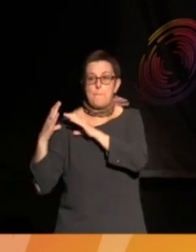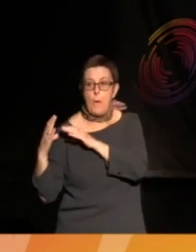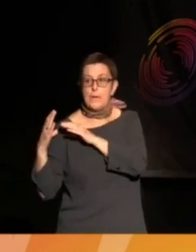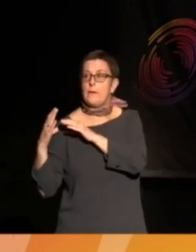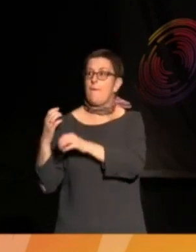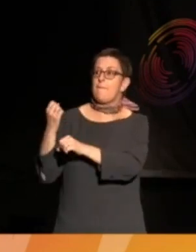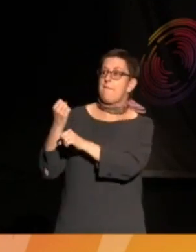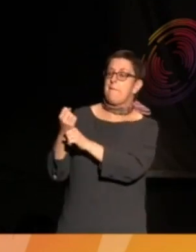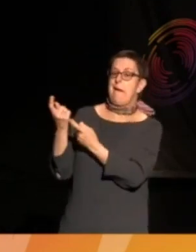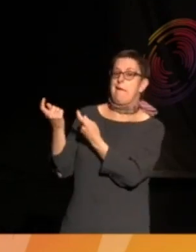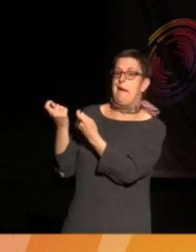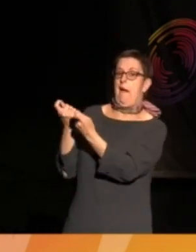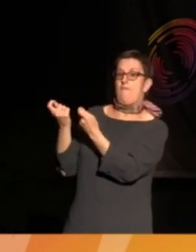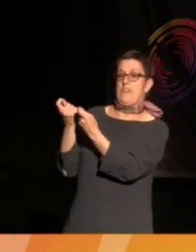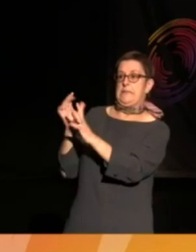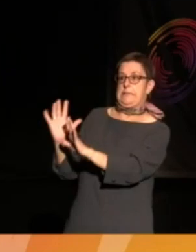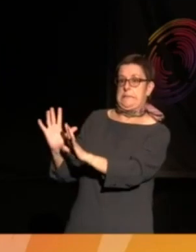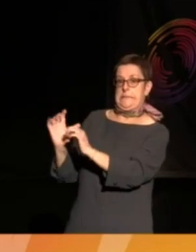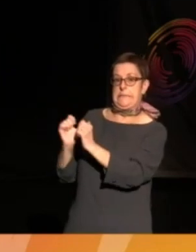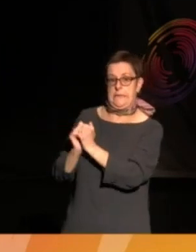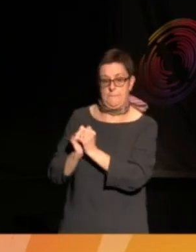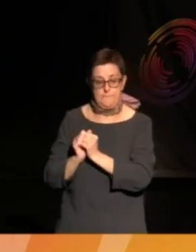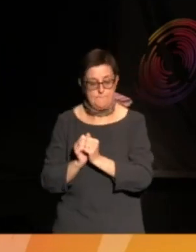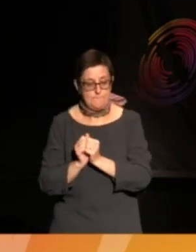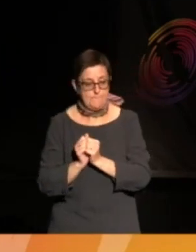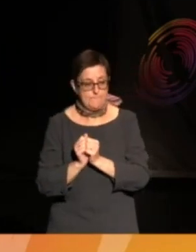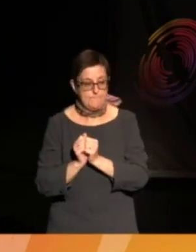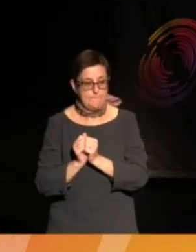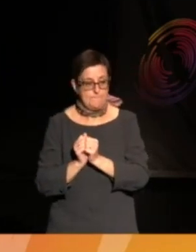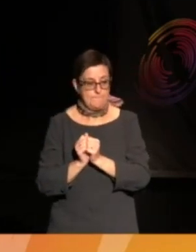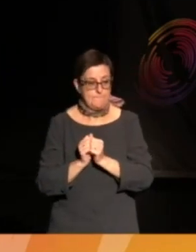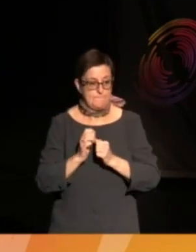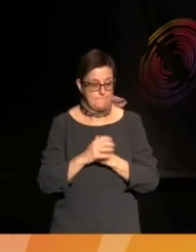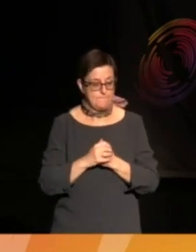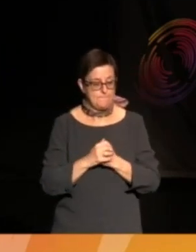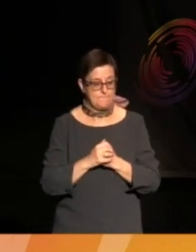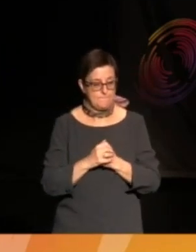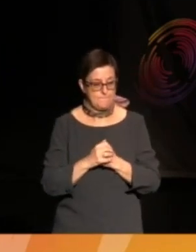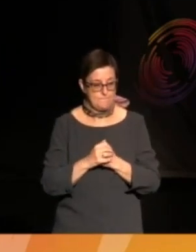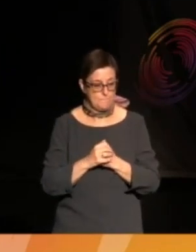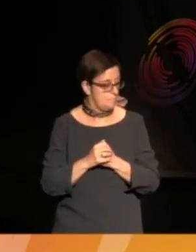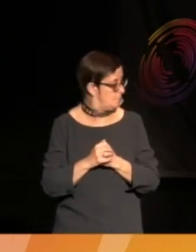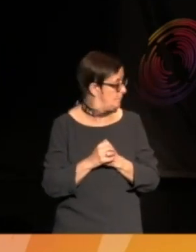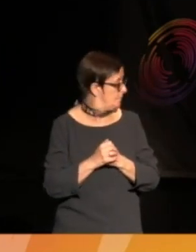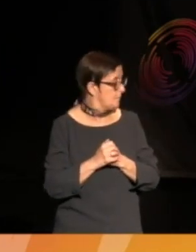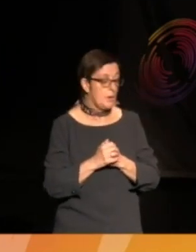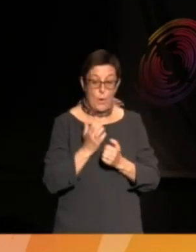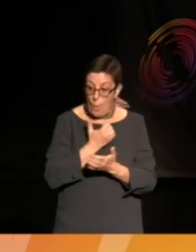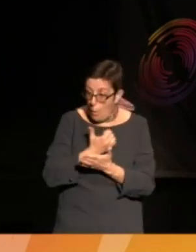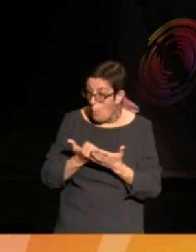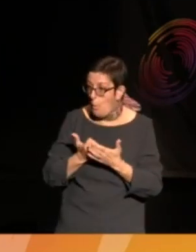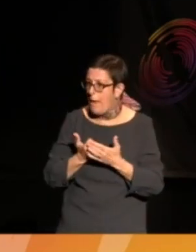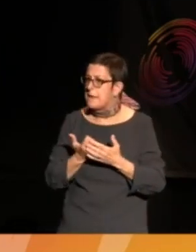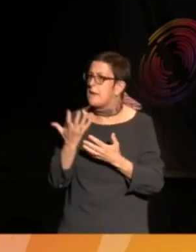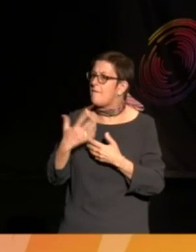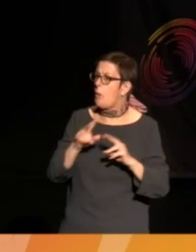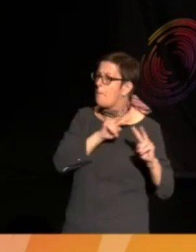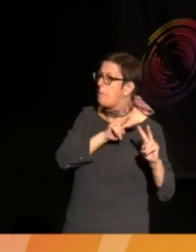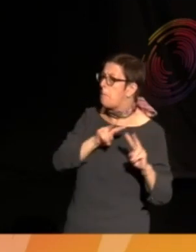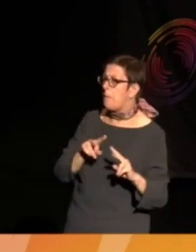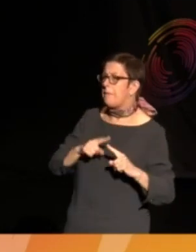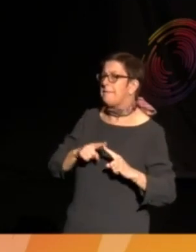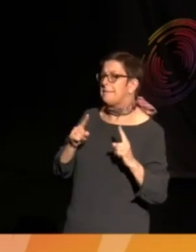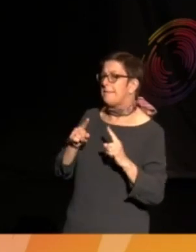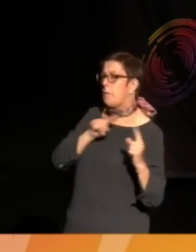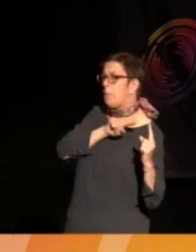Every now and then you do get a poet who's an MP but it's rare. And so we're always coming at it from this kind of slightly